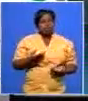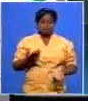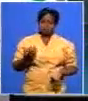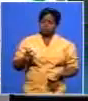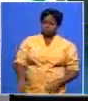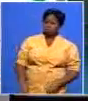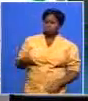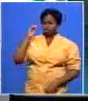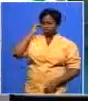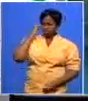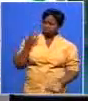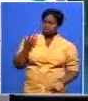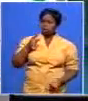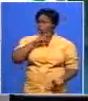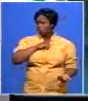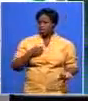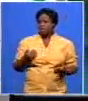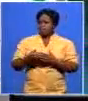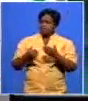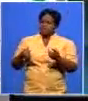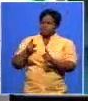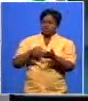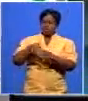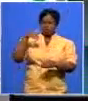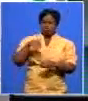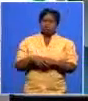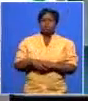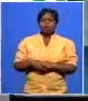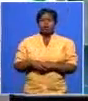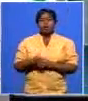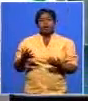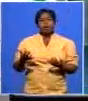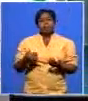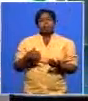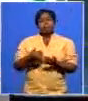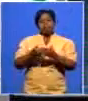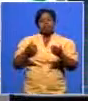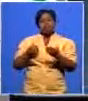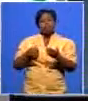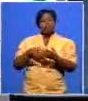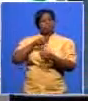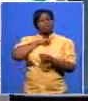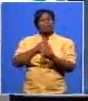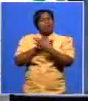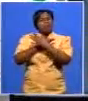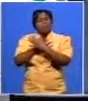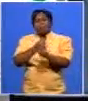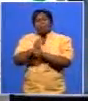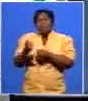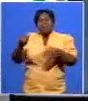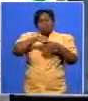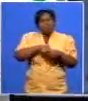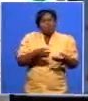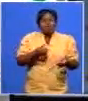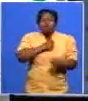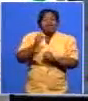because i mean prior to this election in the run-up to um to the election cope was never part of your equation it was